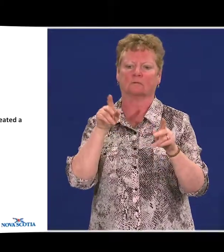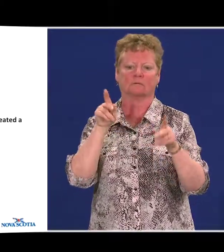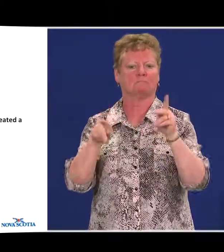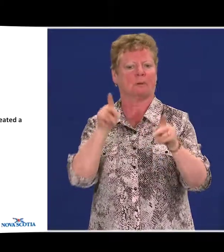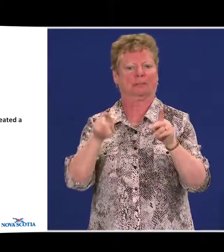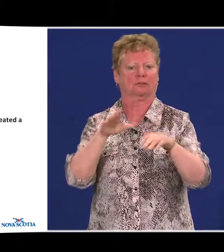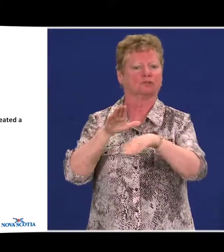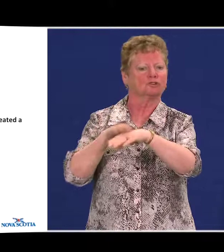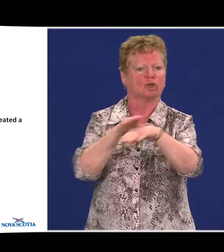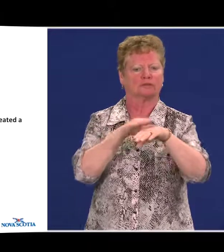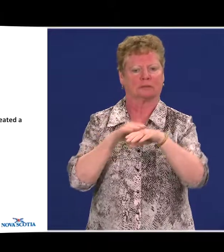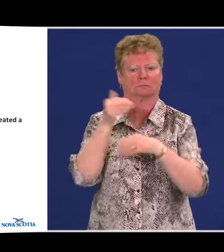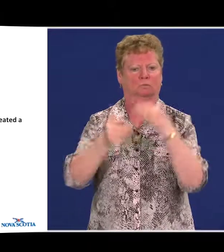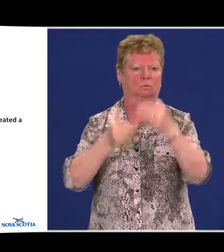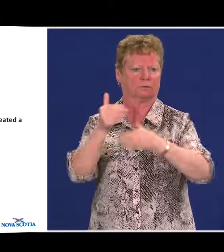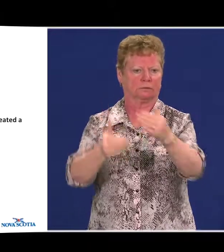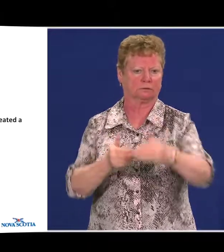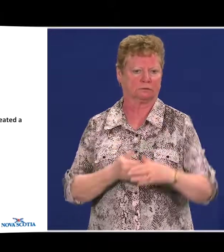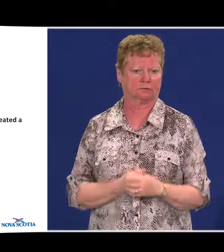process.